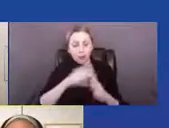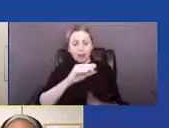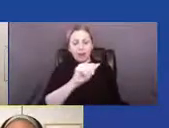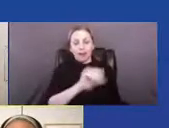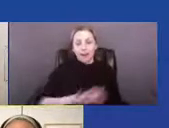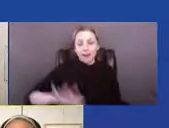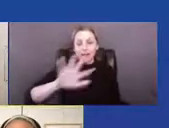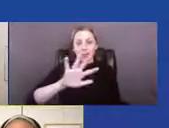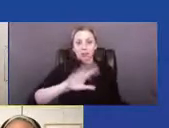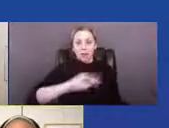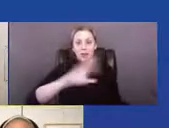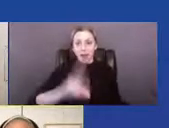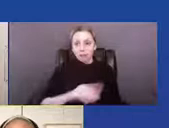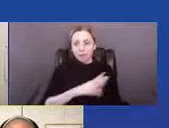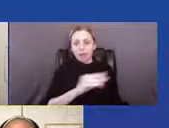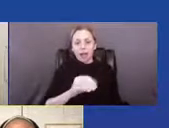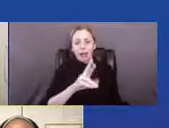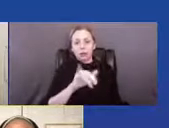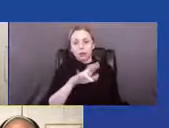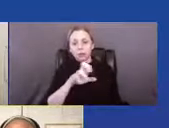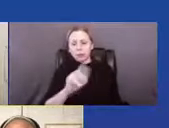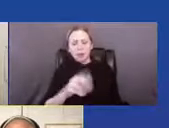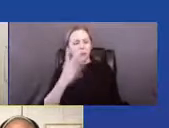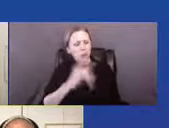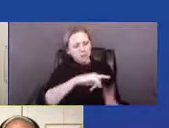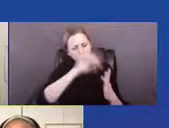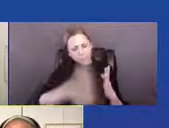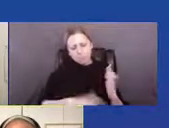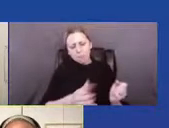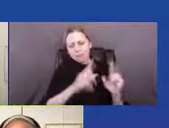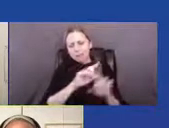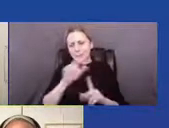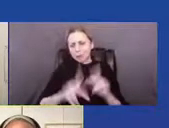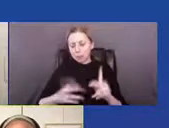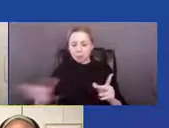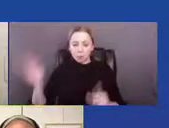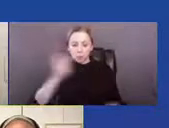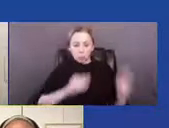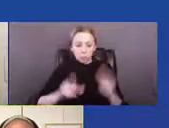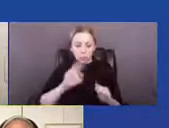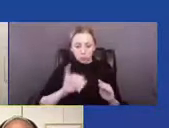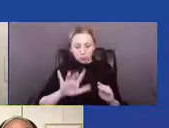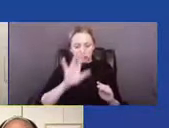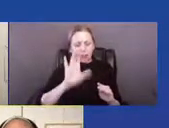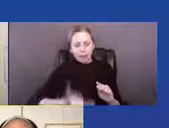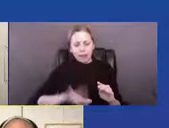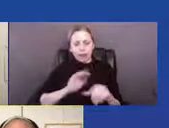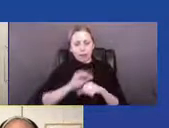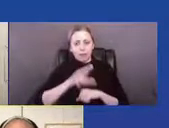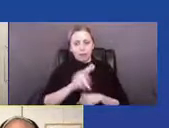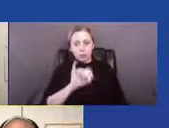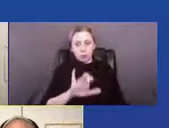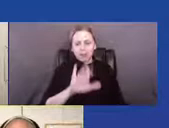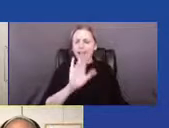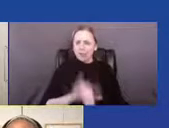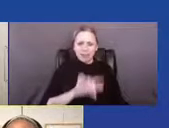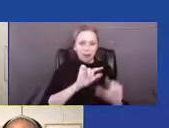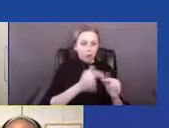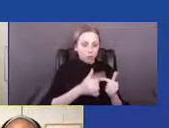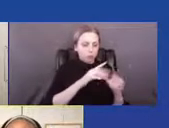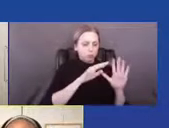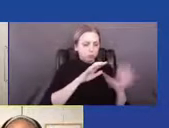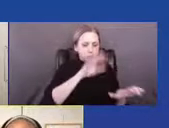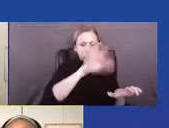and the Caribbean, and how they have shaped the New York City that we know and love. These groups have too often endured living through